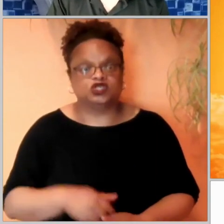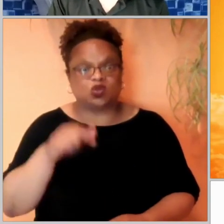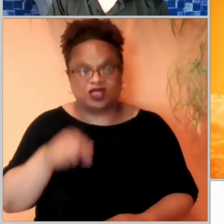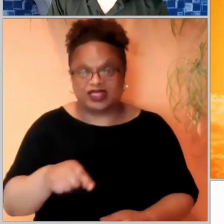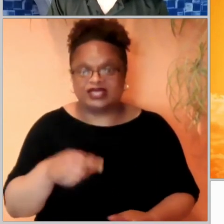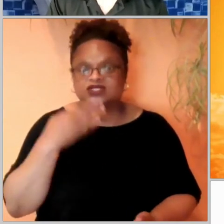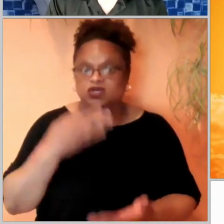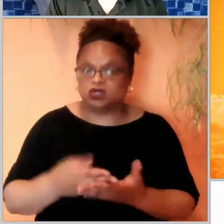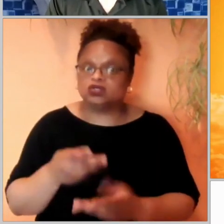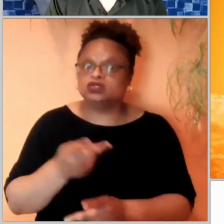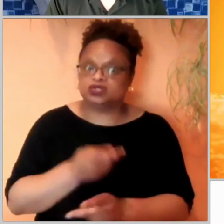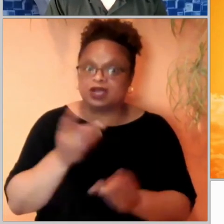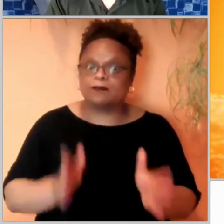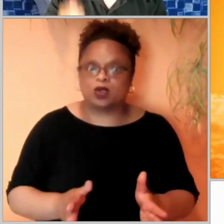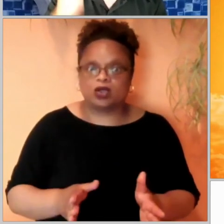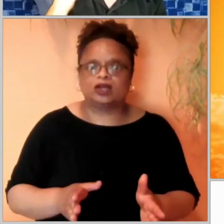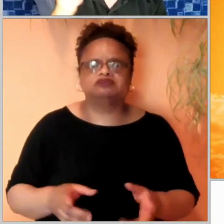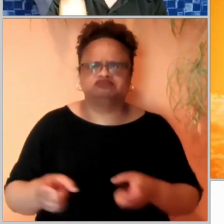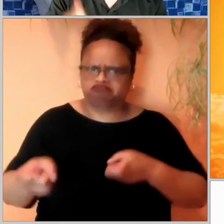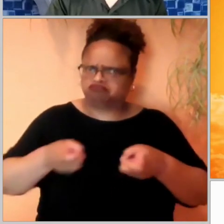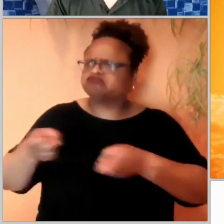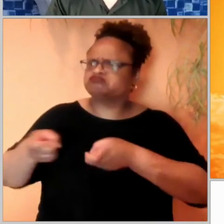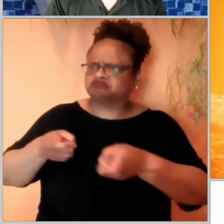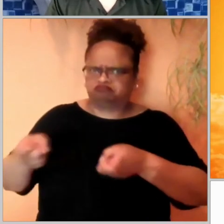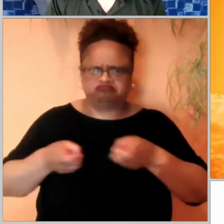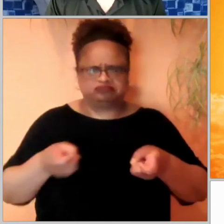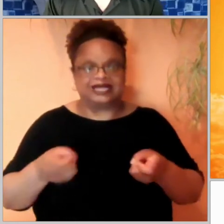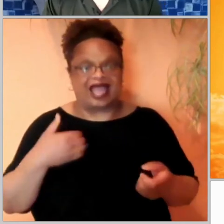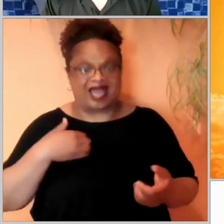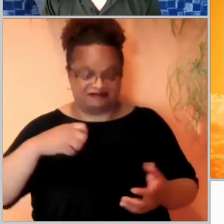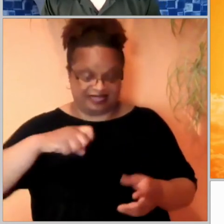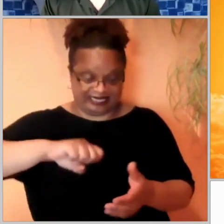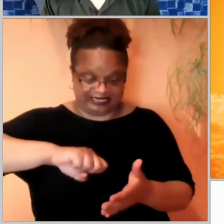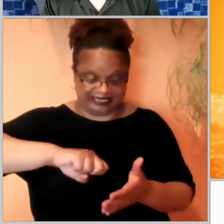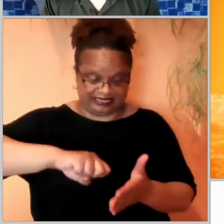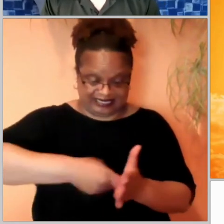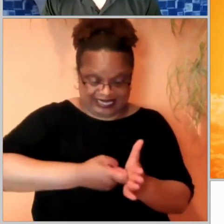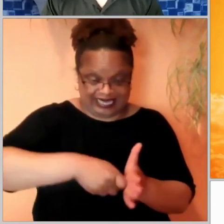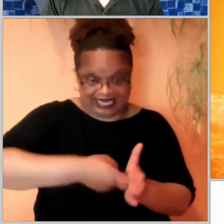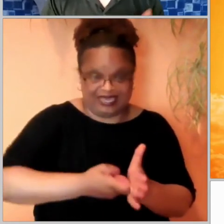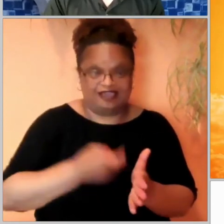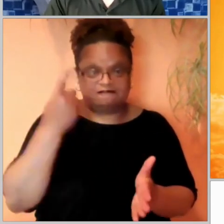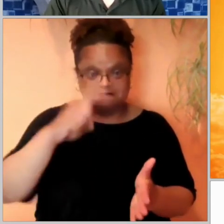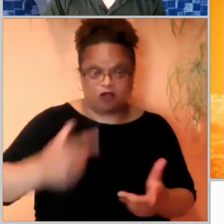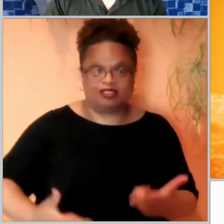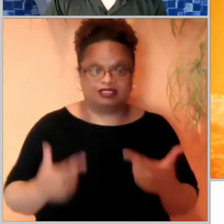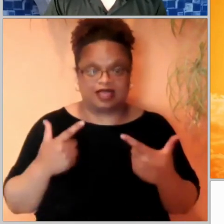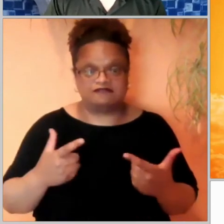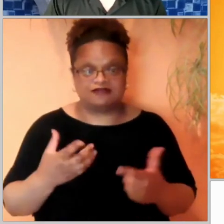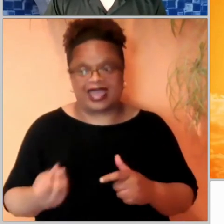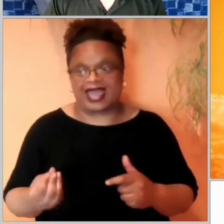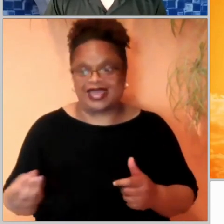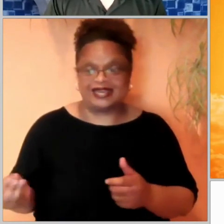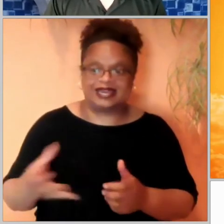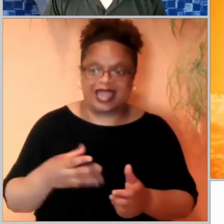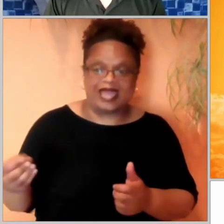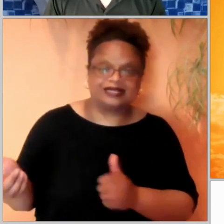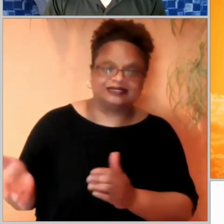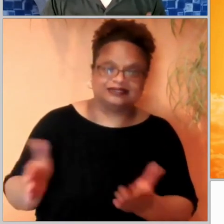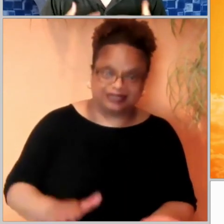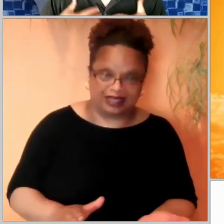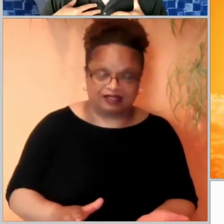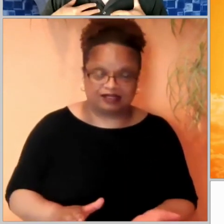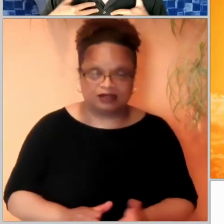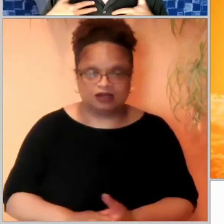really is in control of life. He holds the key to life and to death. He's also telling us here that